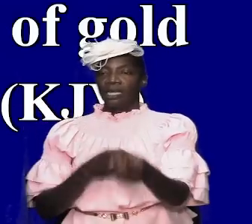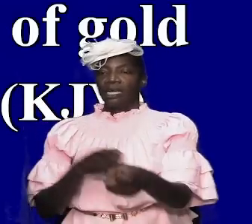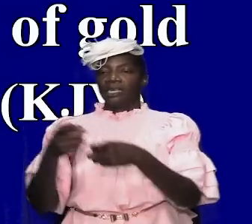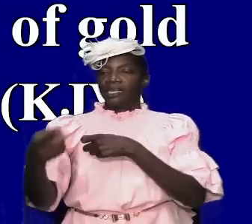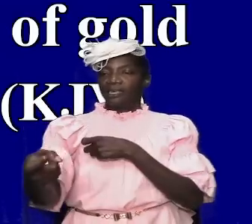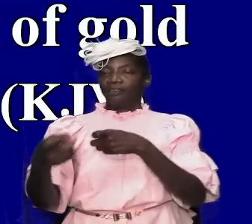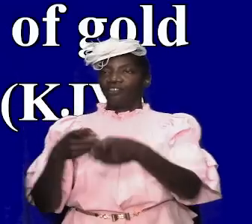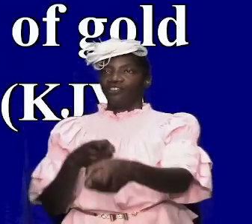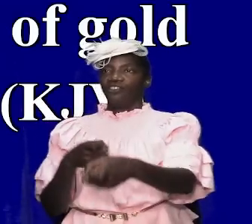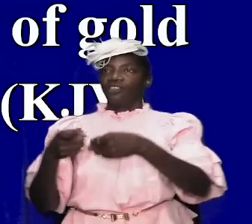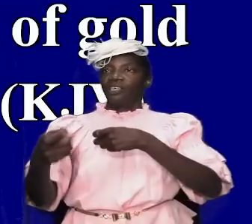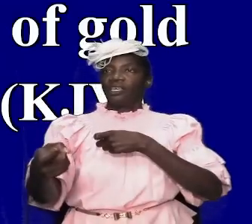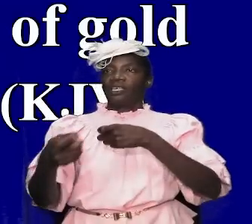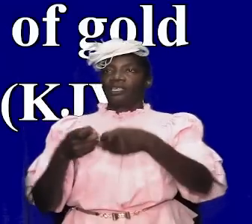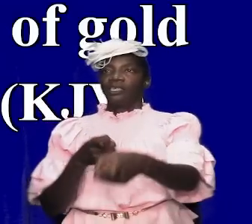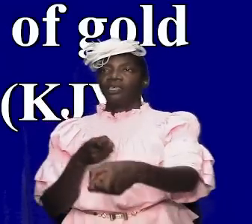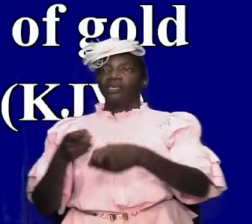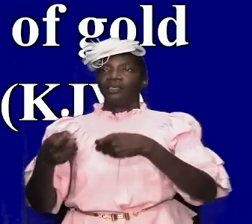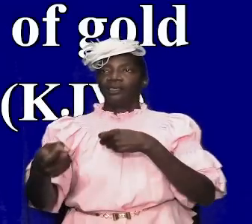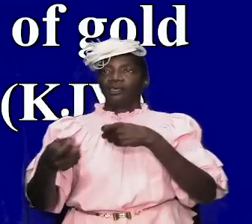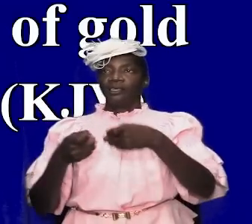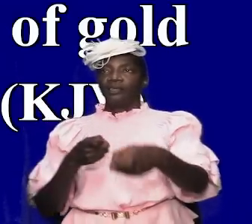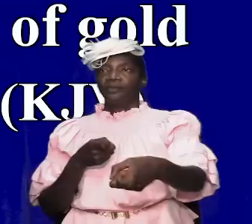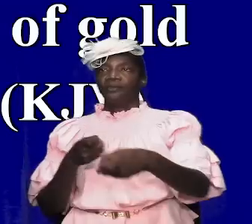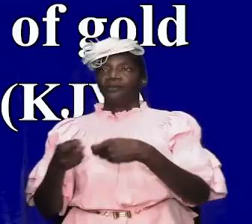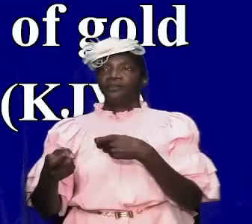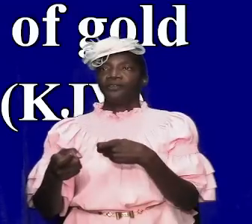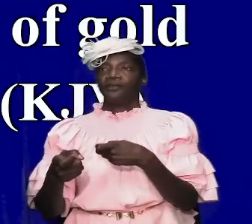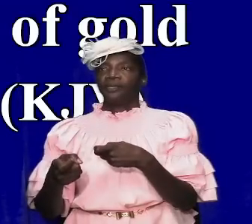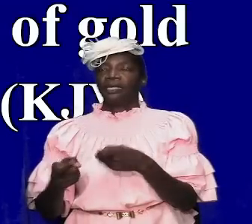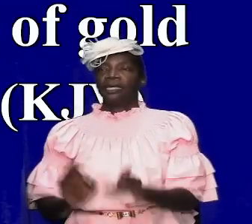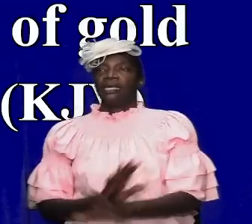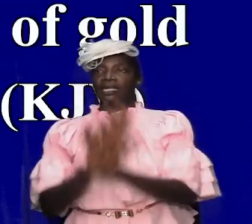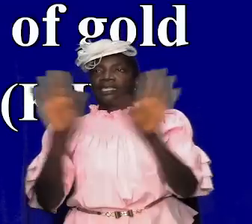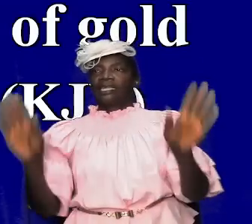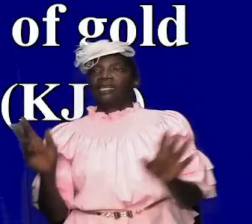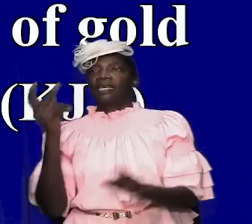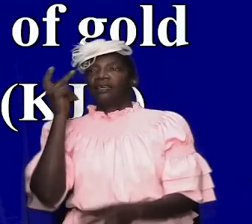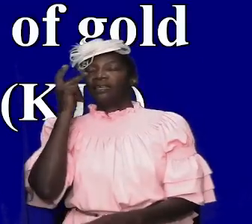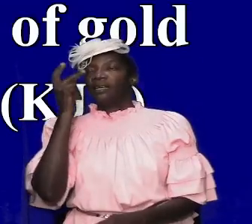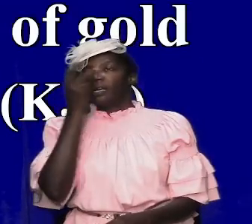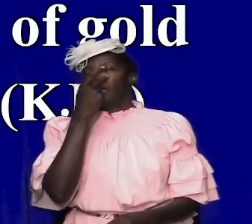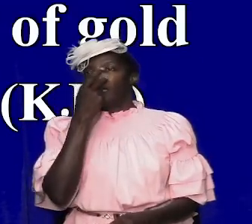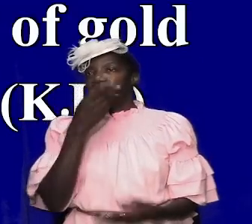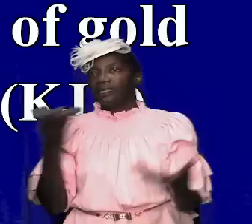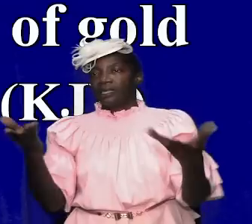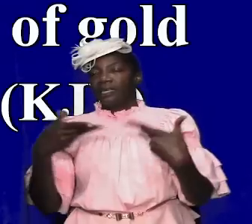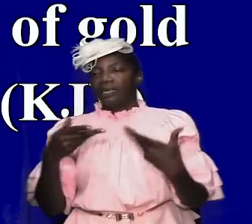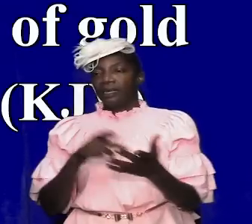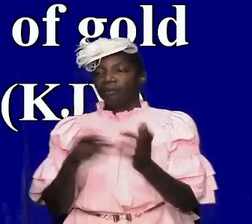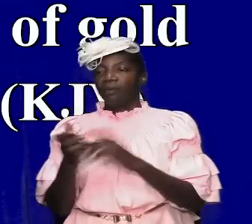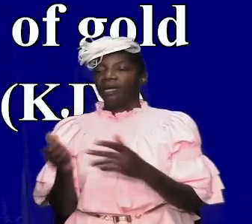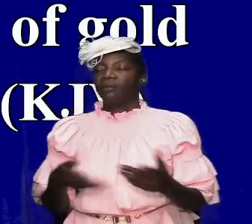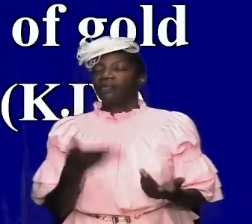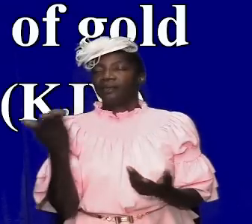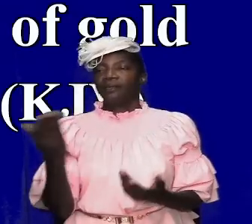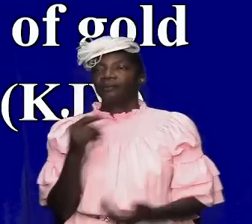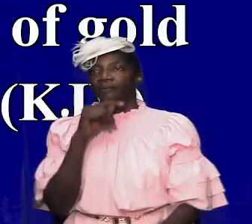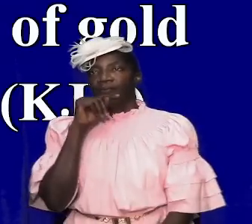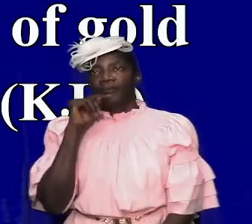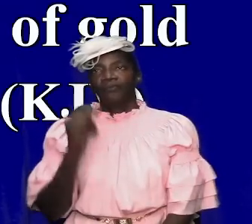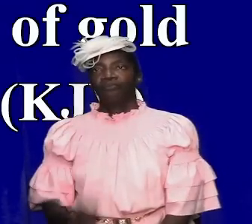it it it is just so clear in our eyes and here is what the scripture says first kings